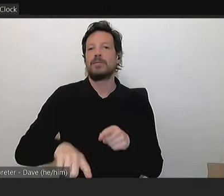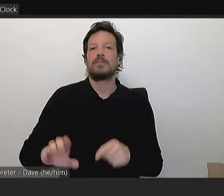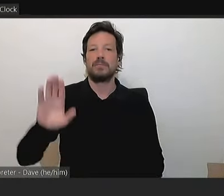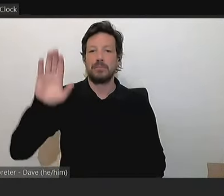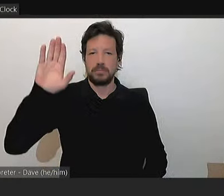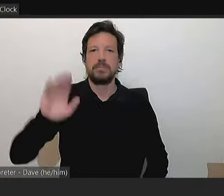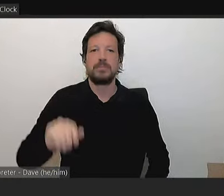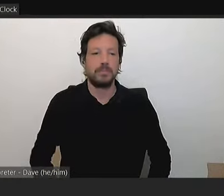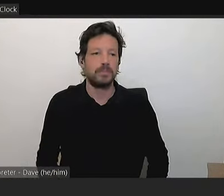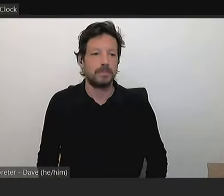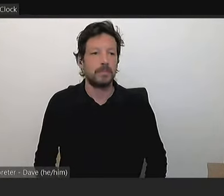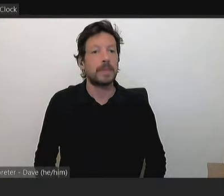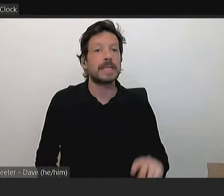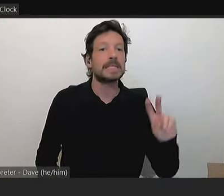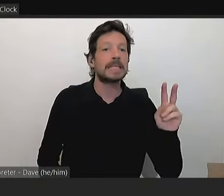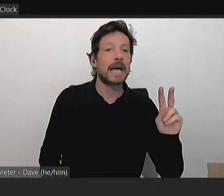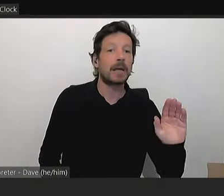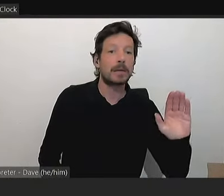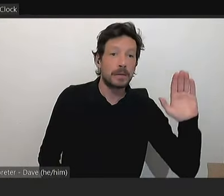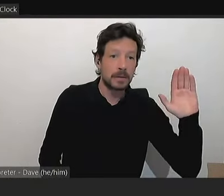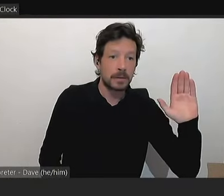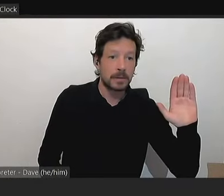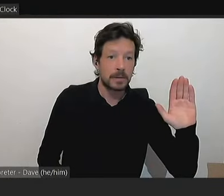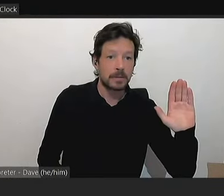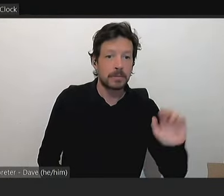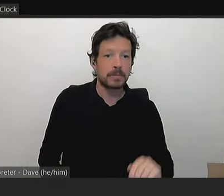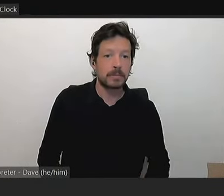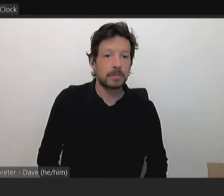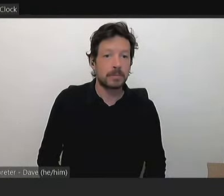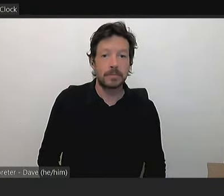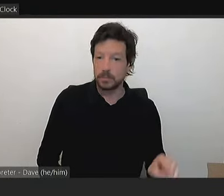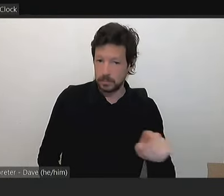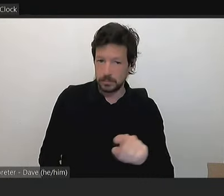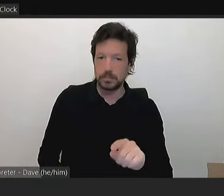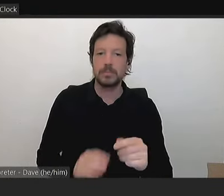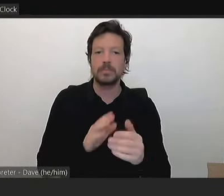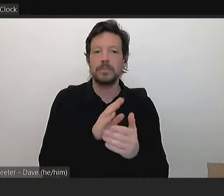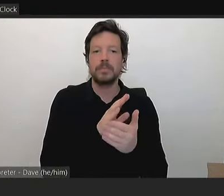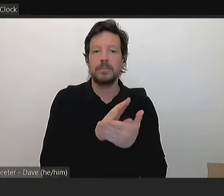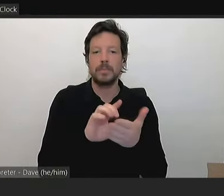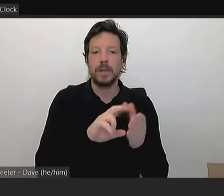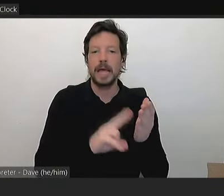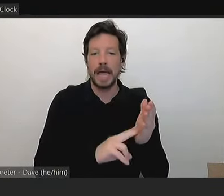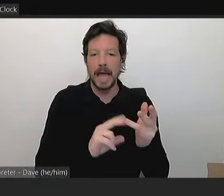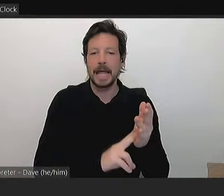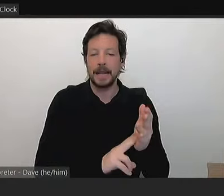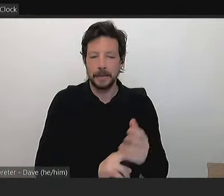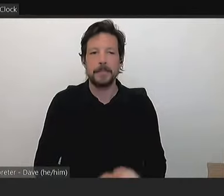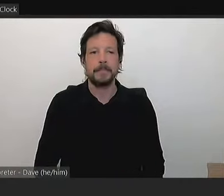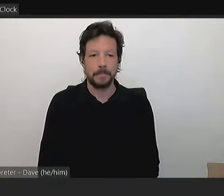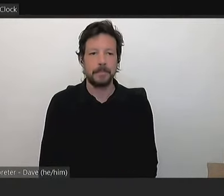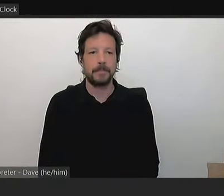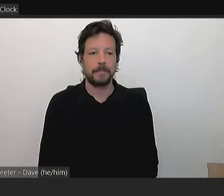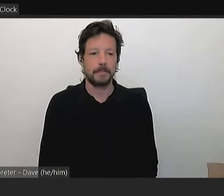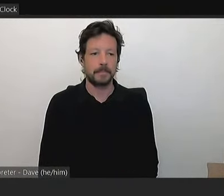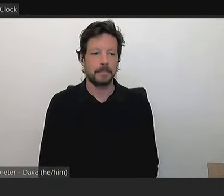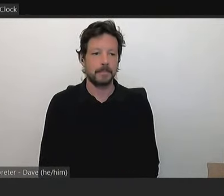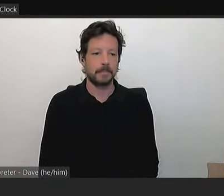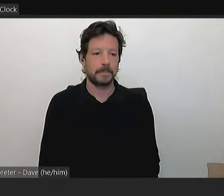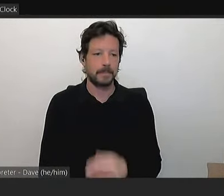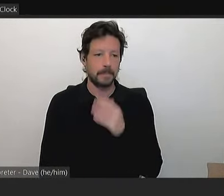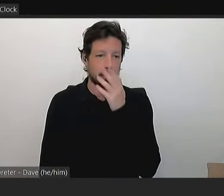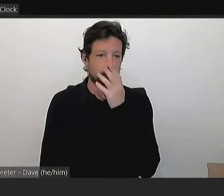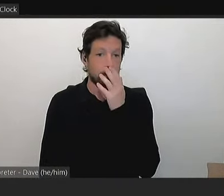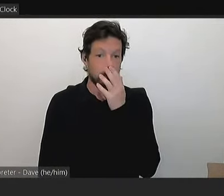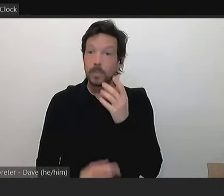And I need a seconder. Councillor Hannon. I'll put that vote. All those in